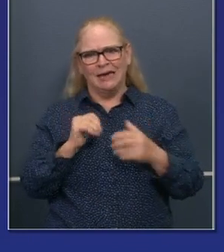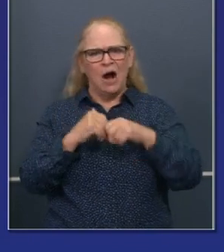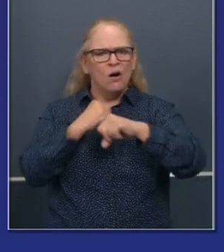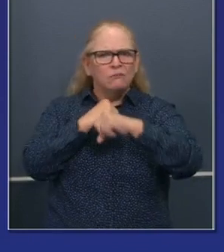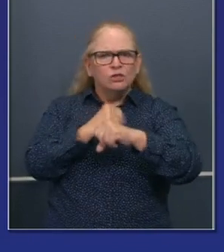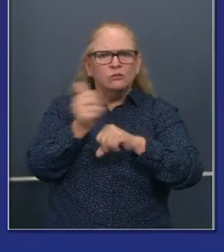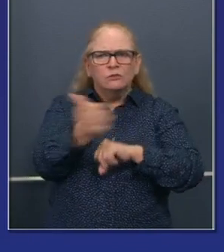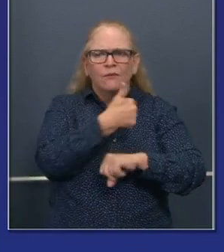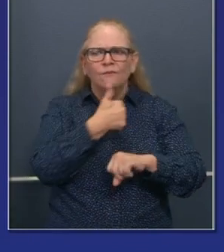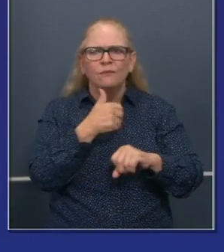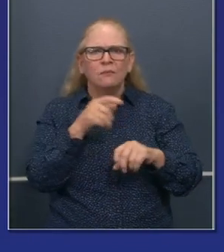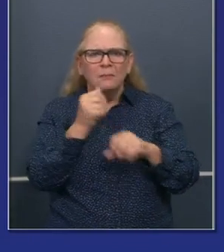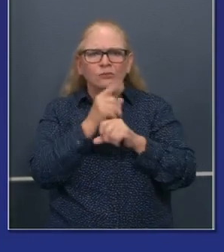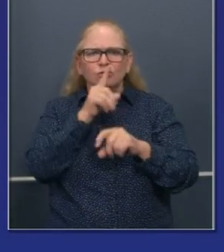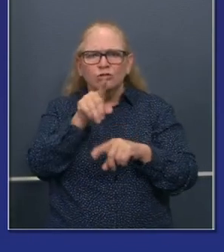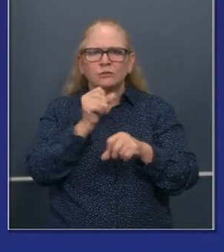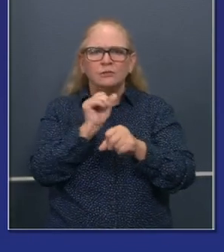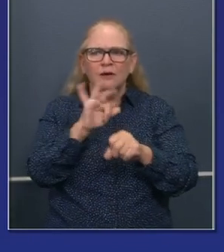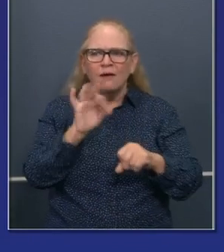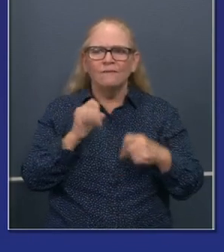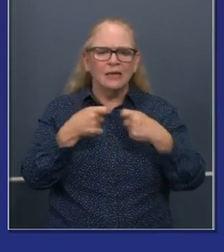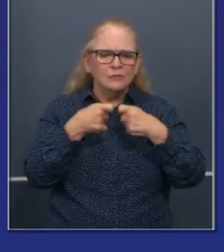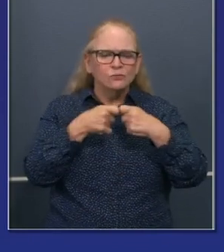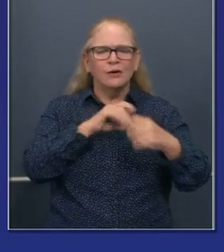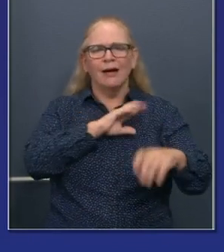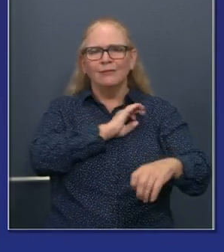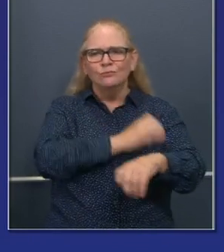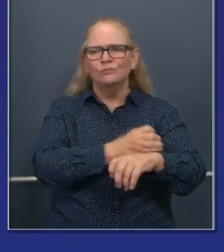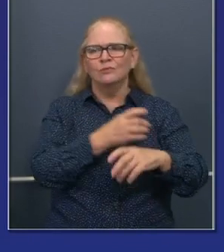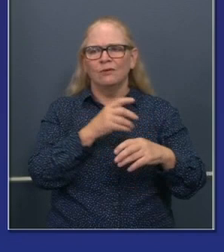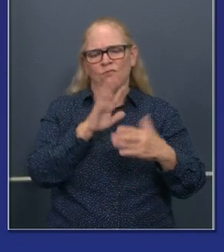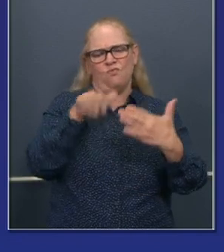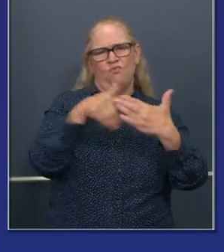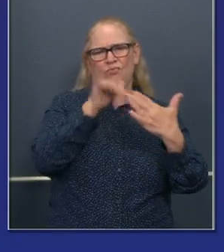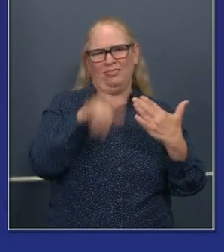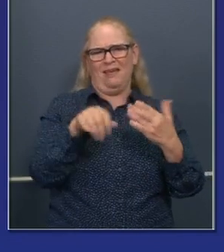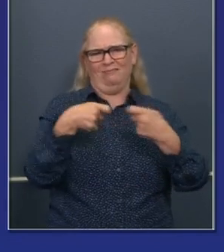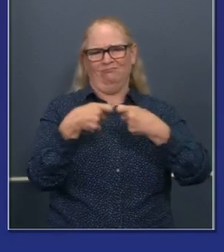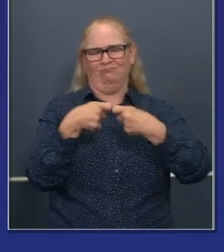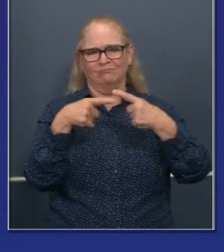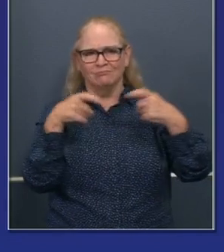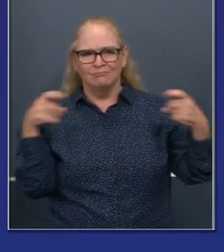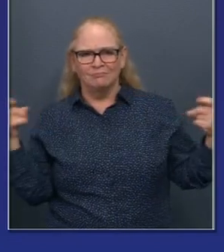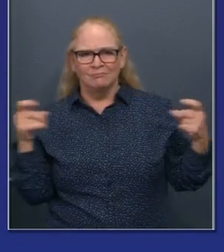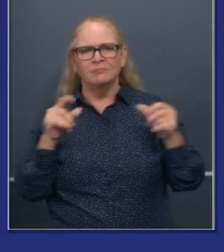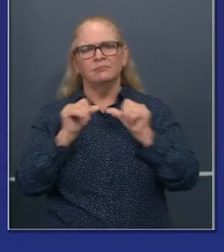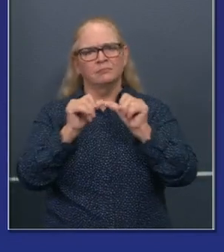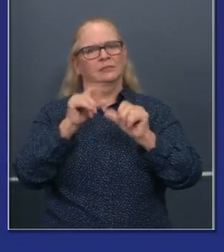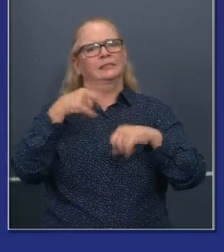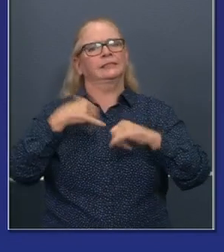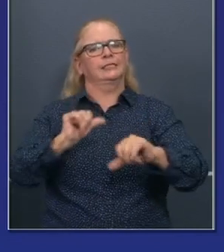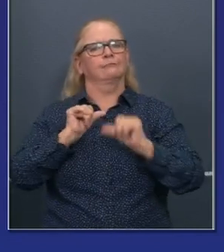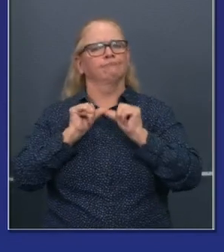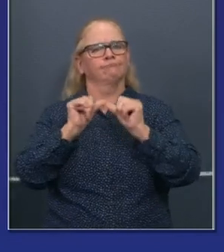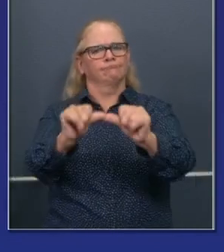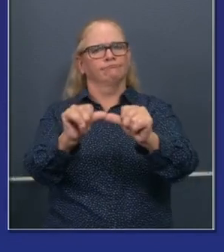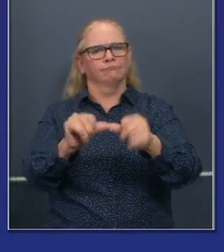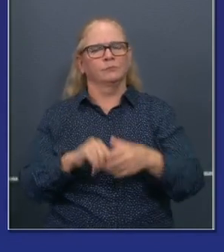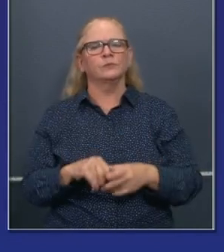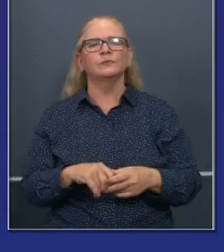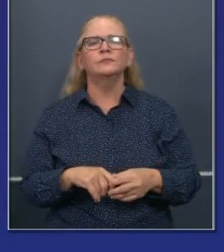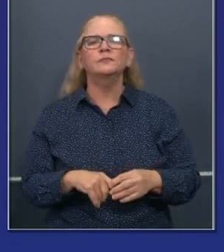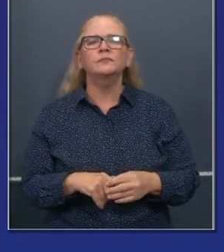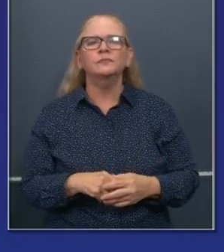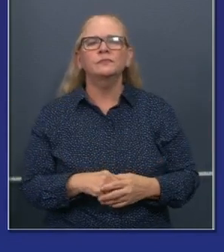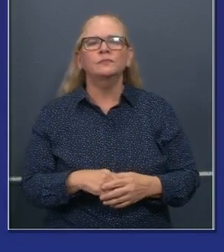has the same, and we think we have common ground and can advance some of those efforts workforce training. It's foundational. It's fundamental.